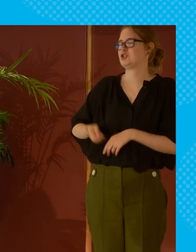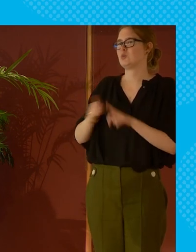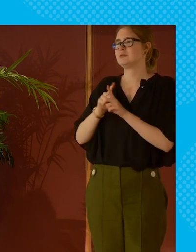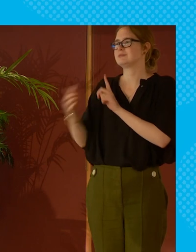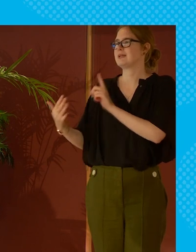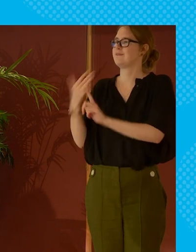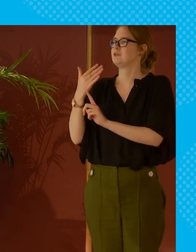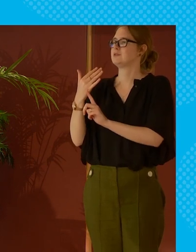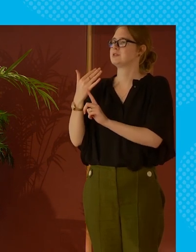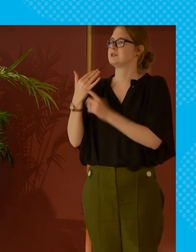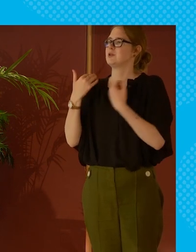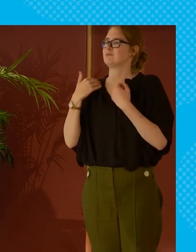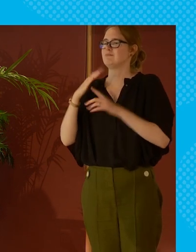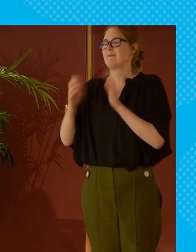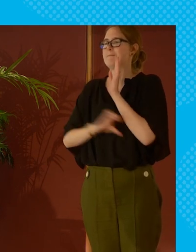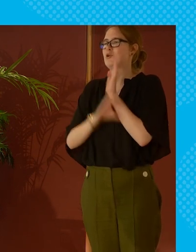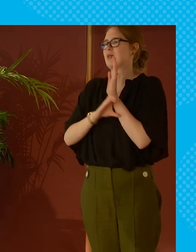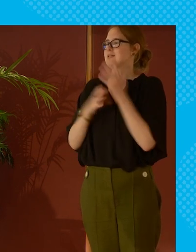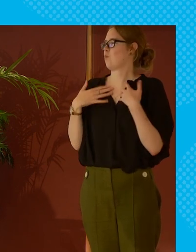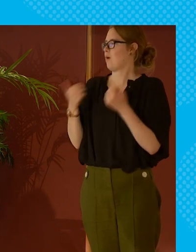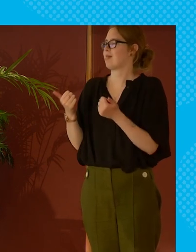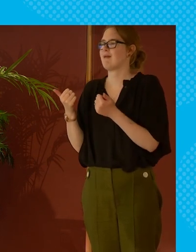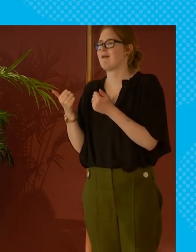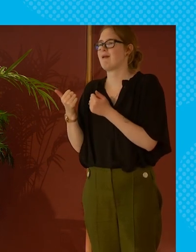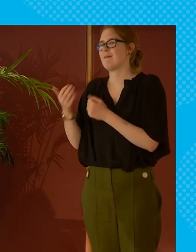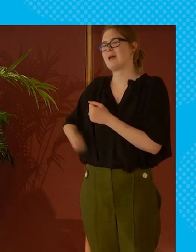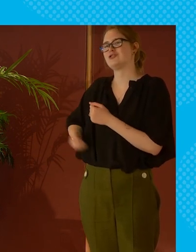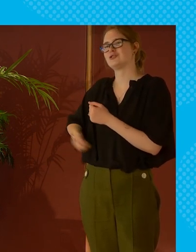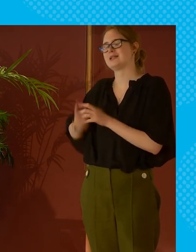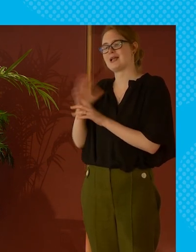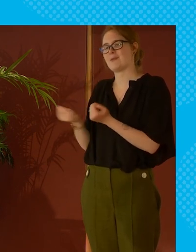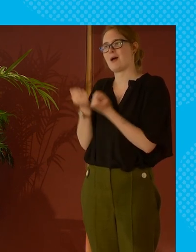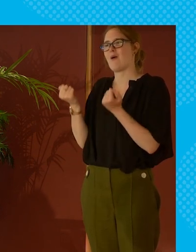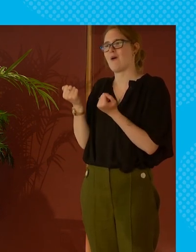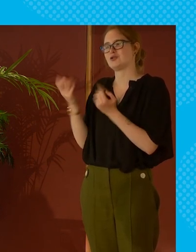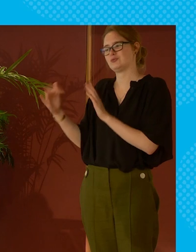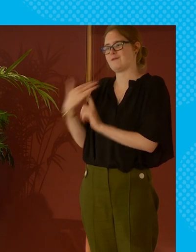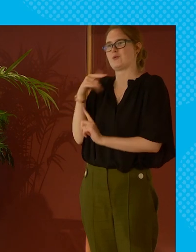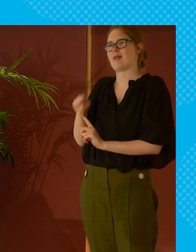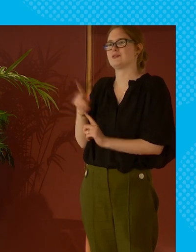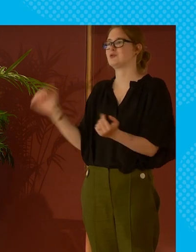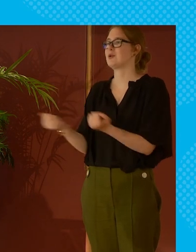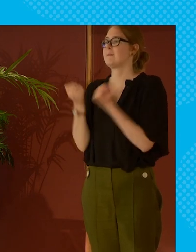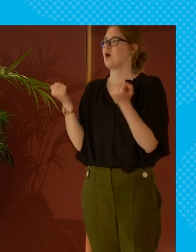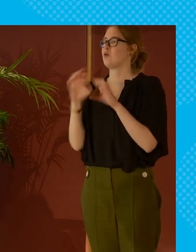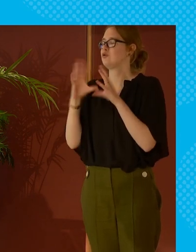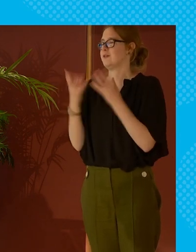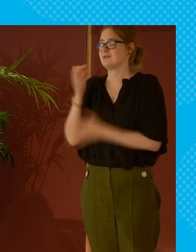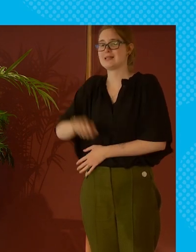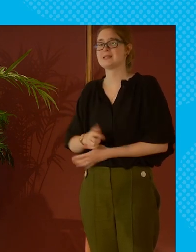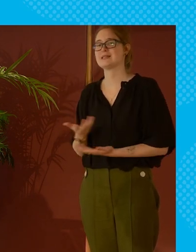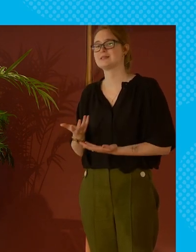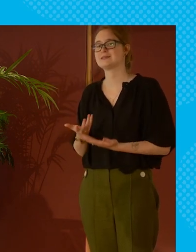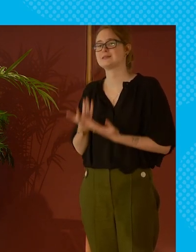was the influence of middle class and wealthy pensioners it wasn't the poorer pensioners that had that power so there's power to be had